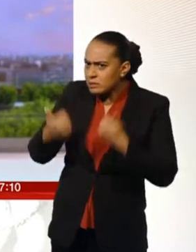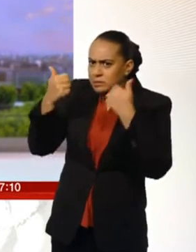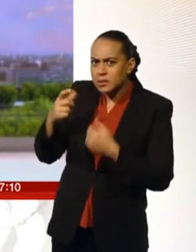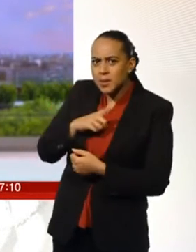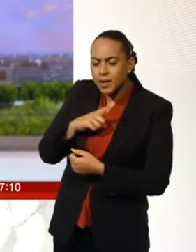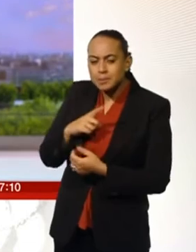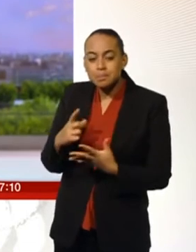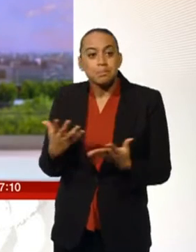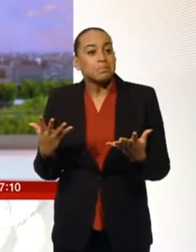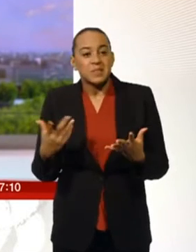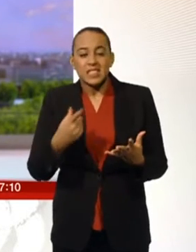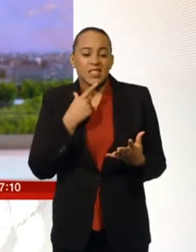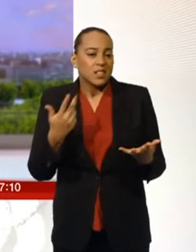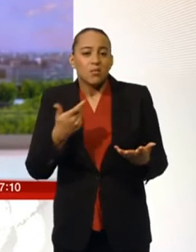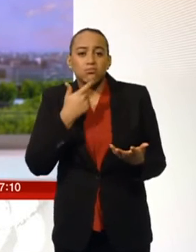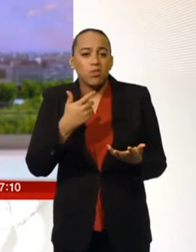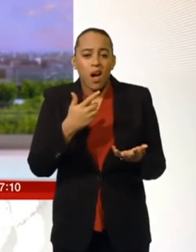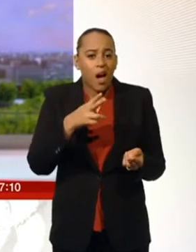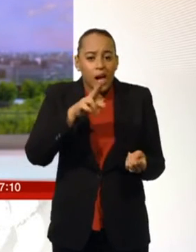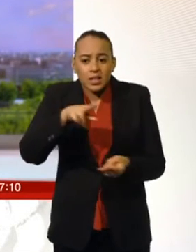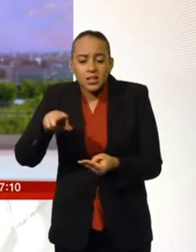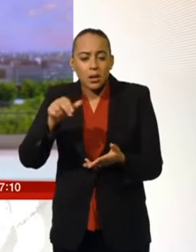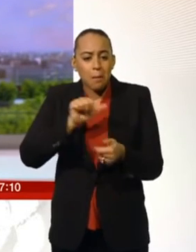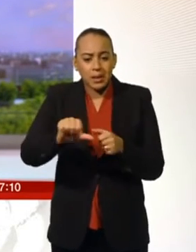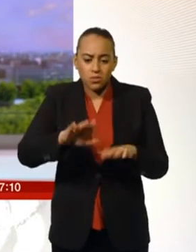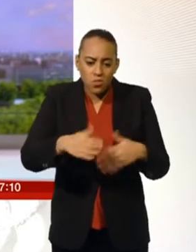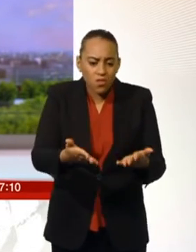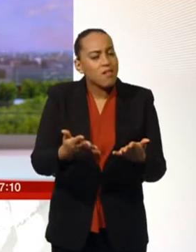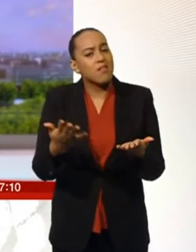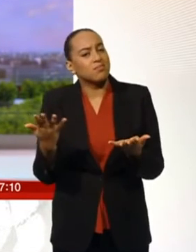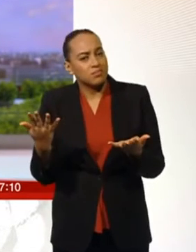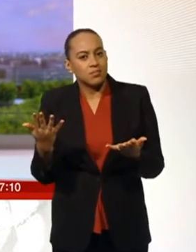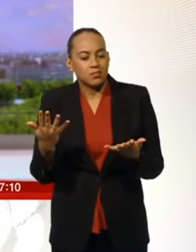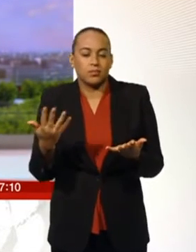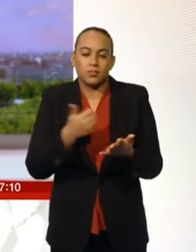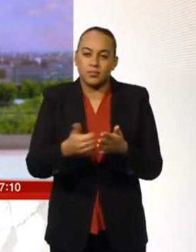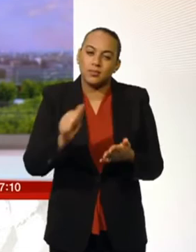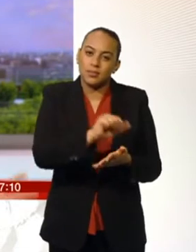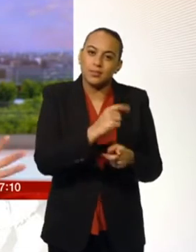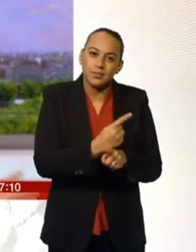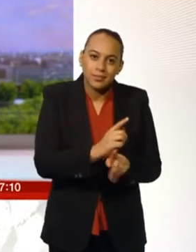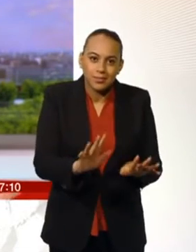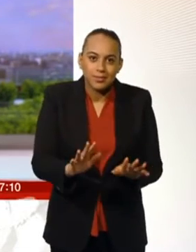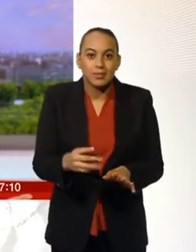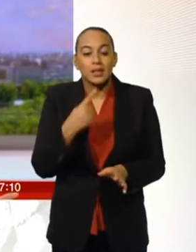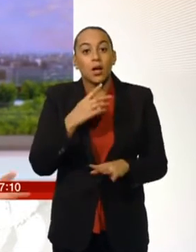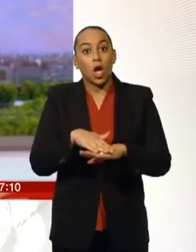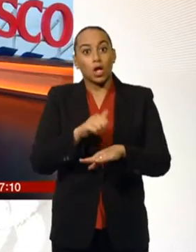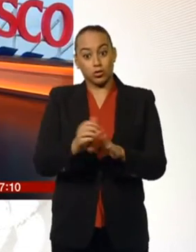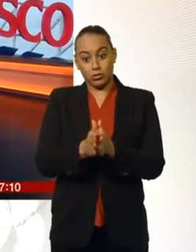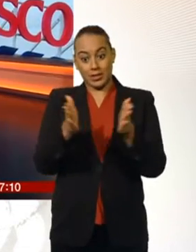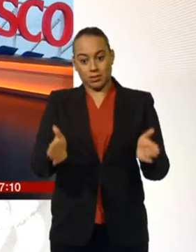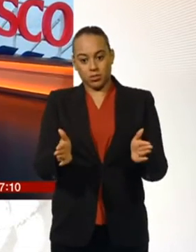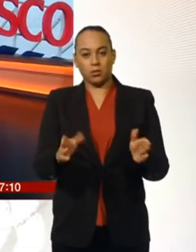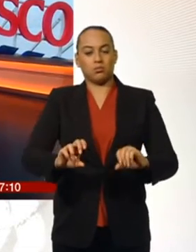it's been about price for them, that they've offered their customers the best. I mean, they're bound to say that. But what's interesting is their Christmas in particular has